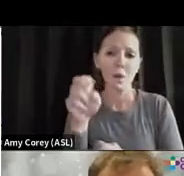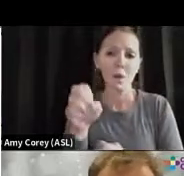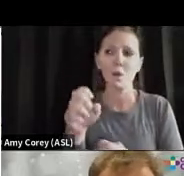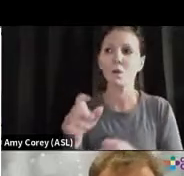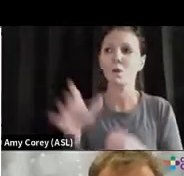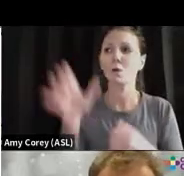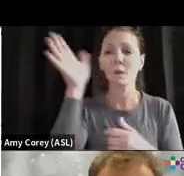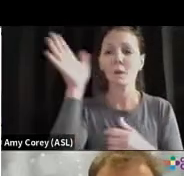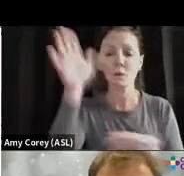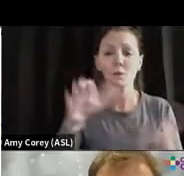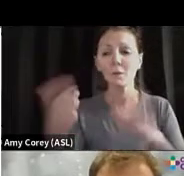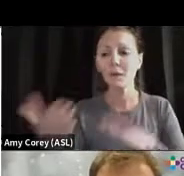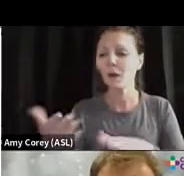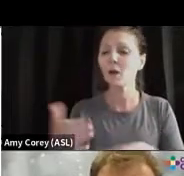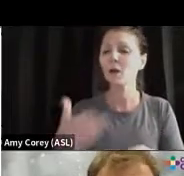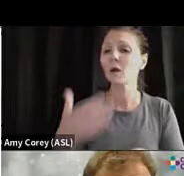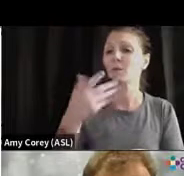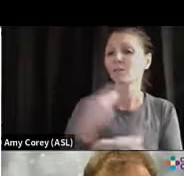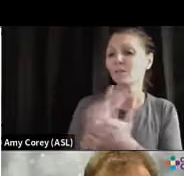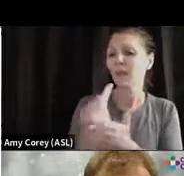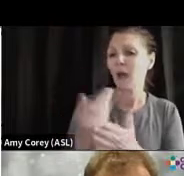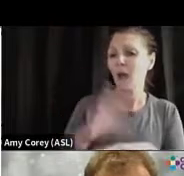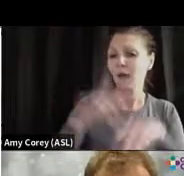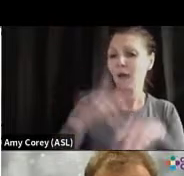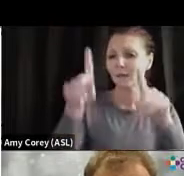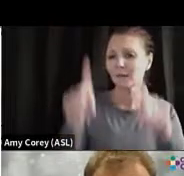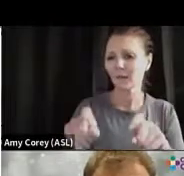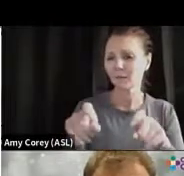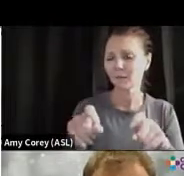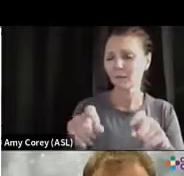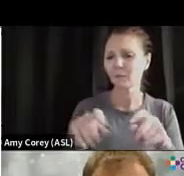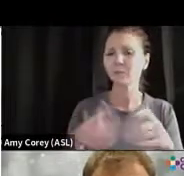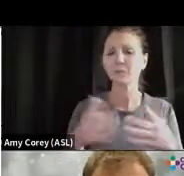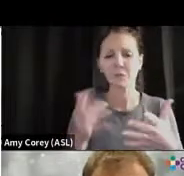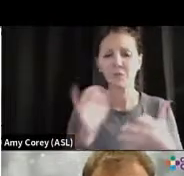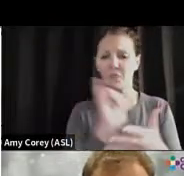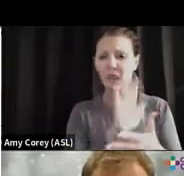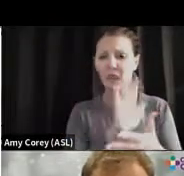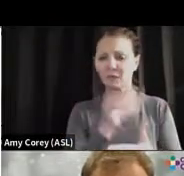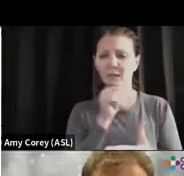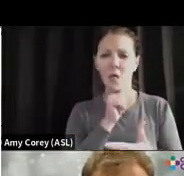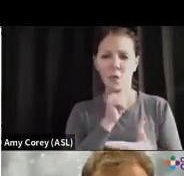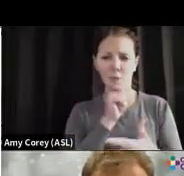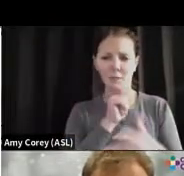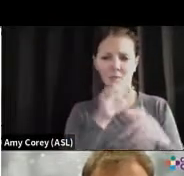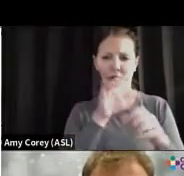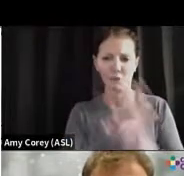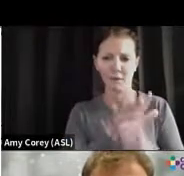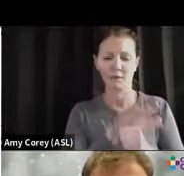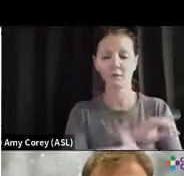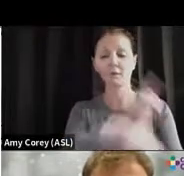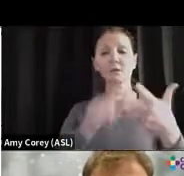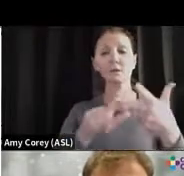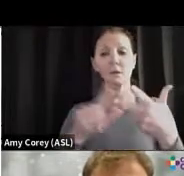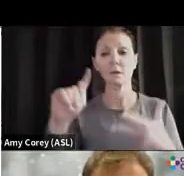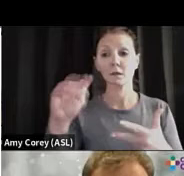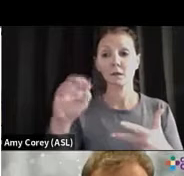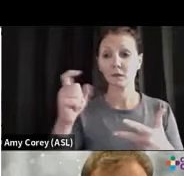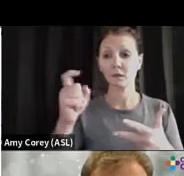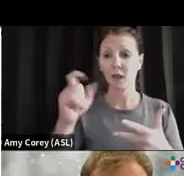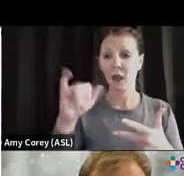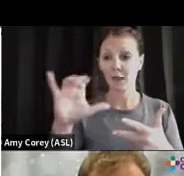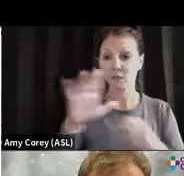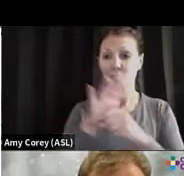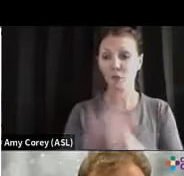well on a test that you liked. And then there's what we call toxic stress. This is strong, prolonged adversity, things like experiencing